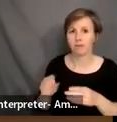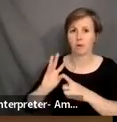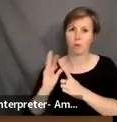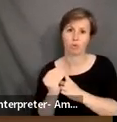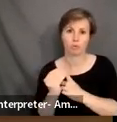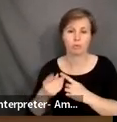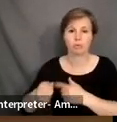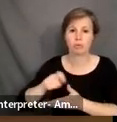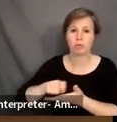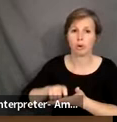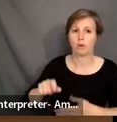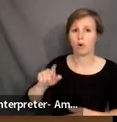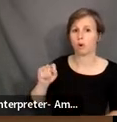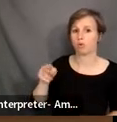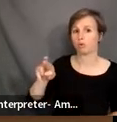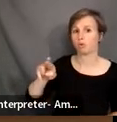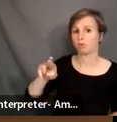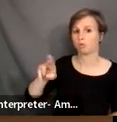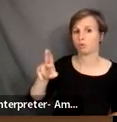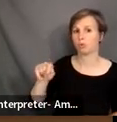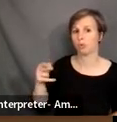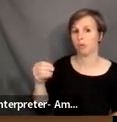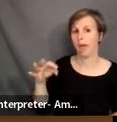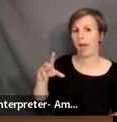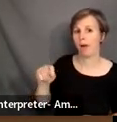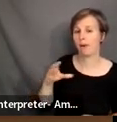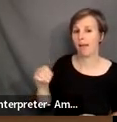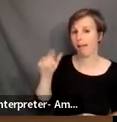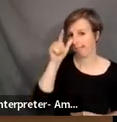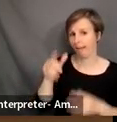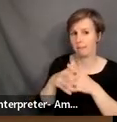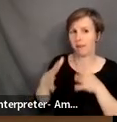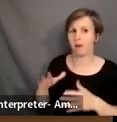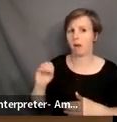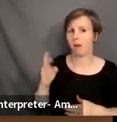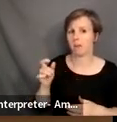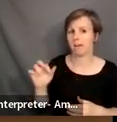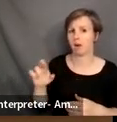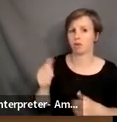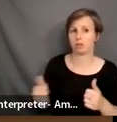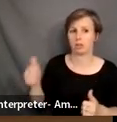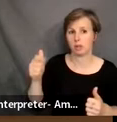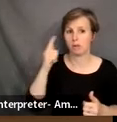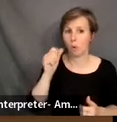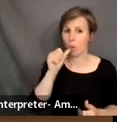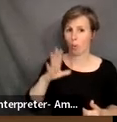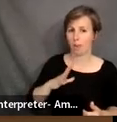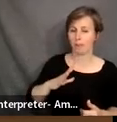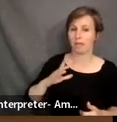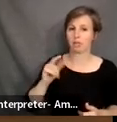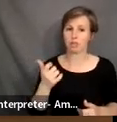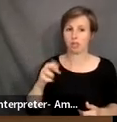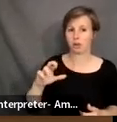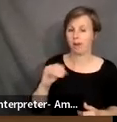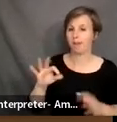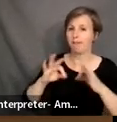has written for Truth Out and Latin American commentator. She is the chair of the editorial board for the journal Women, Gender and Families